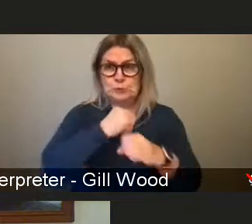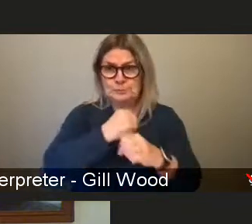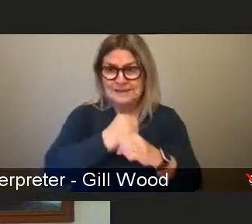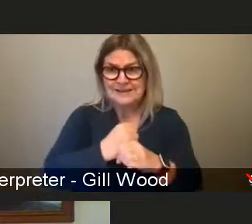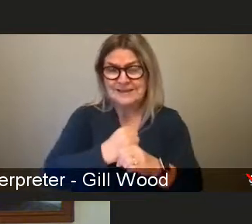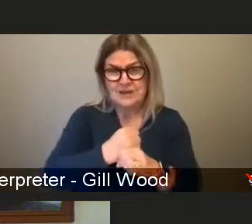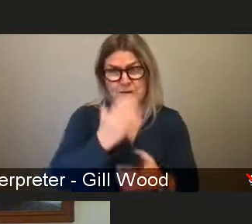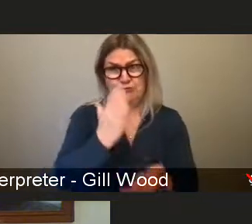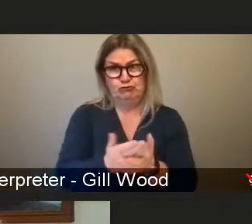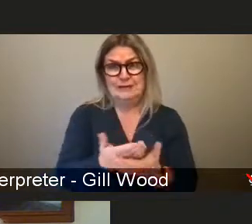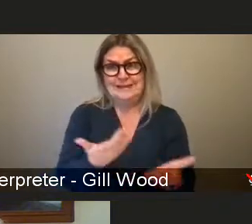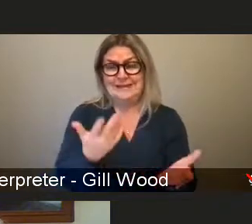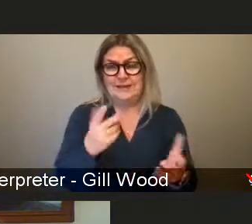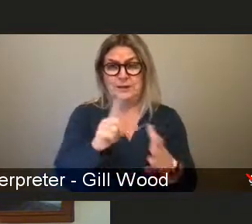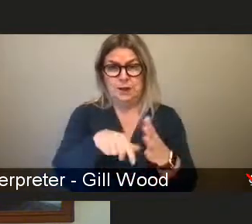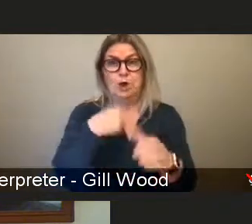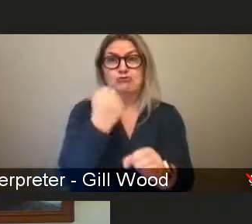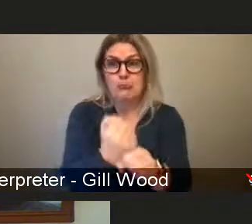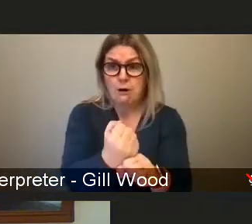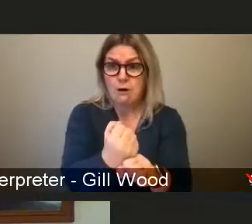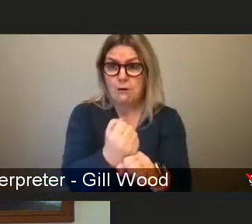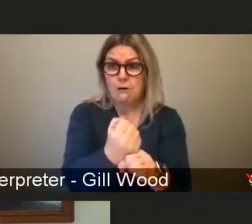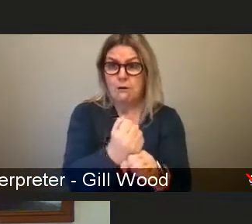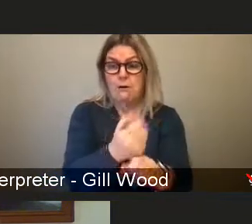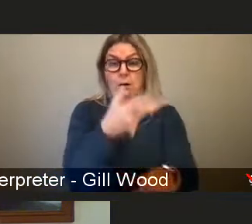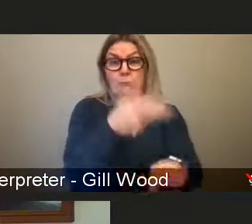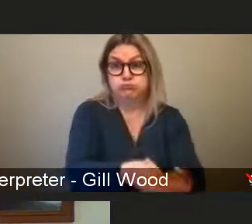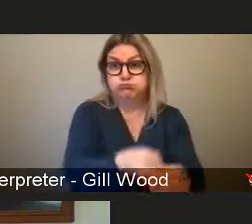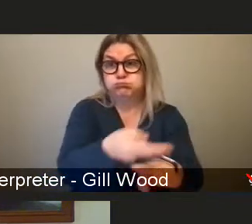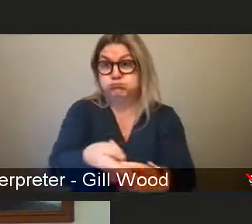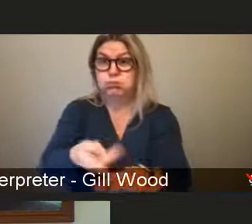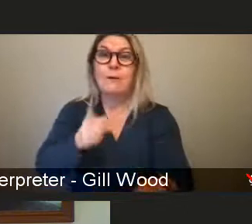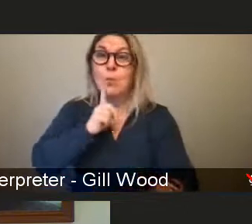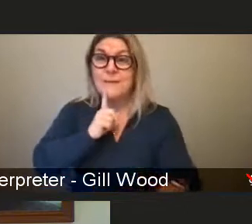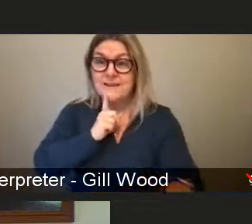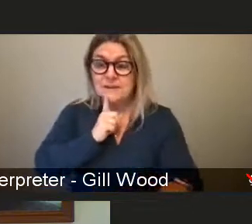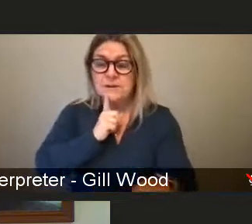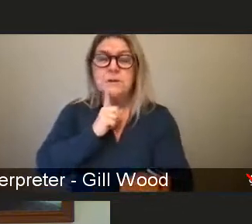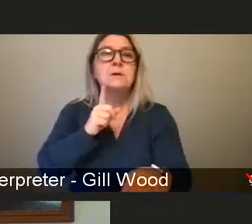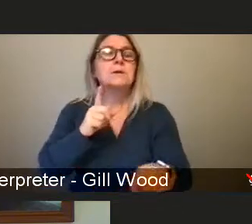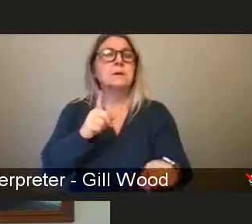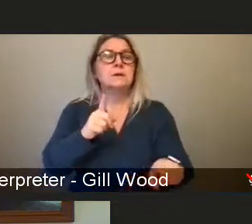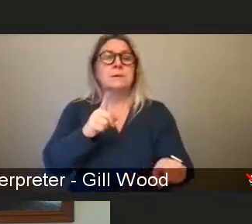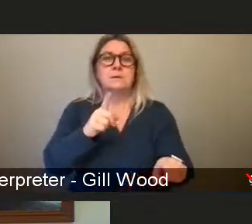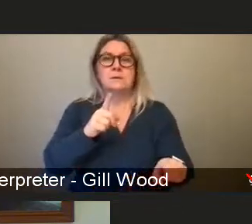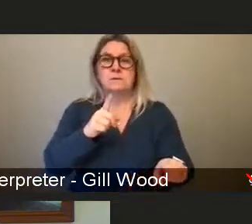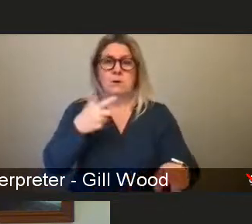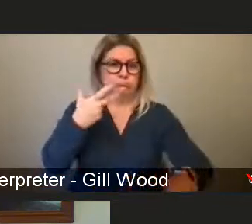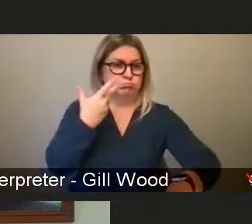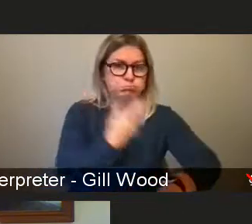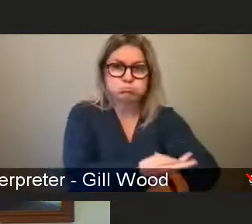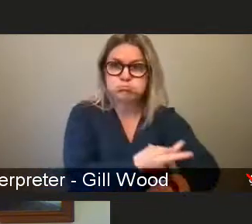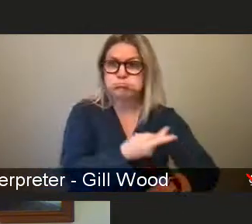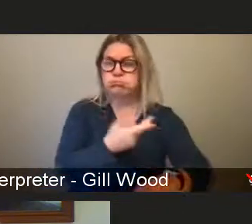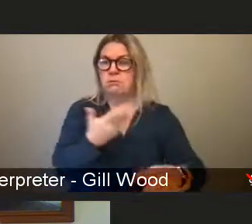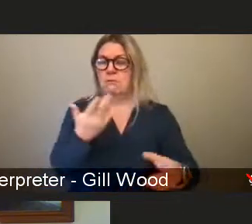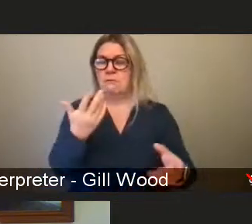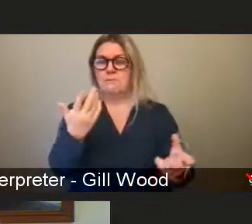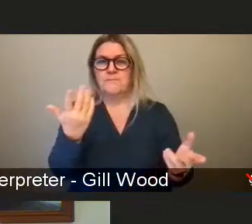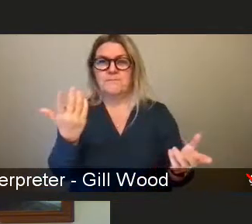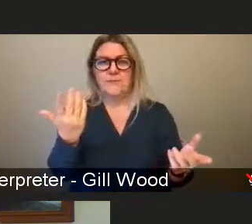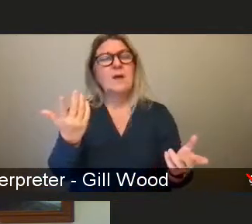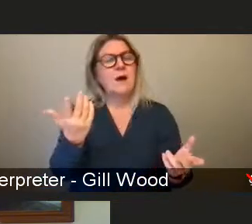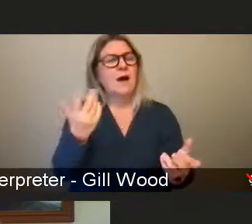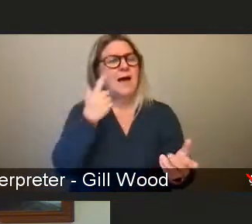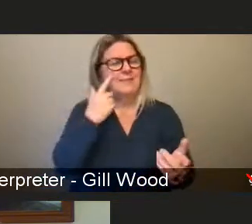this is drugging in order to facilitate sexual assaults. And we quite often, when we're dealing with violence against women, come up with names